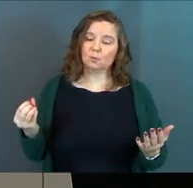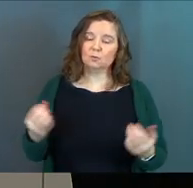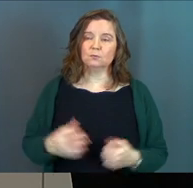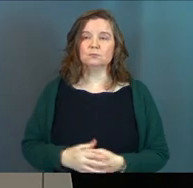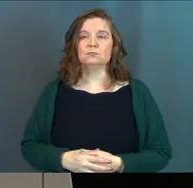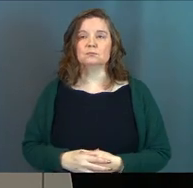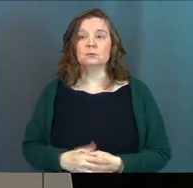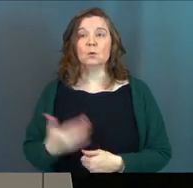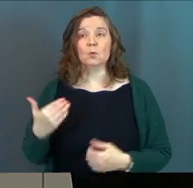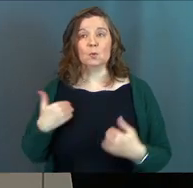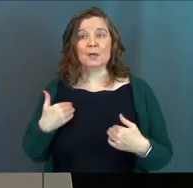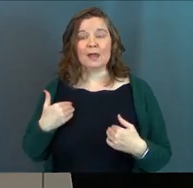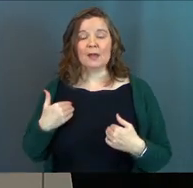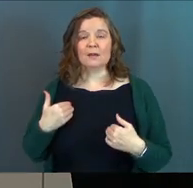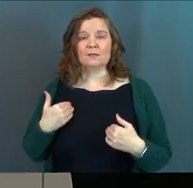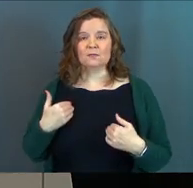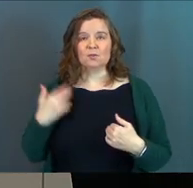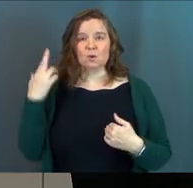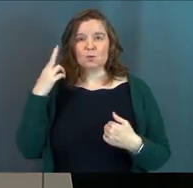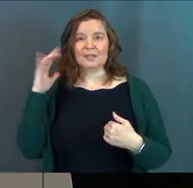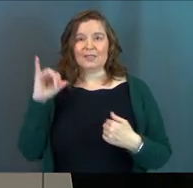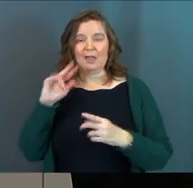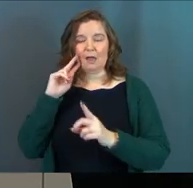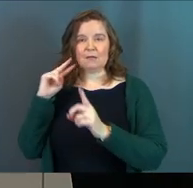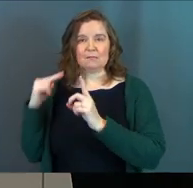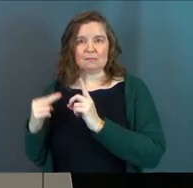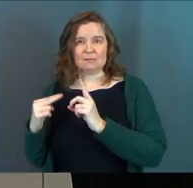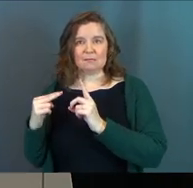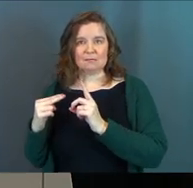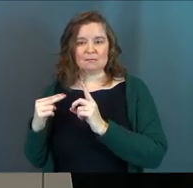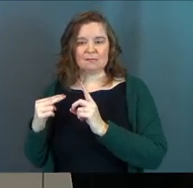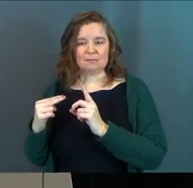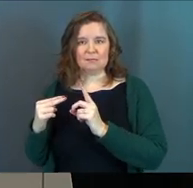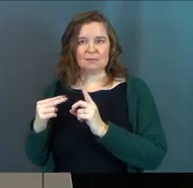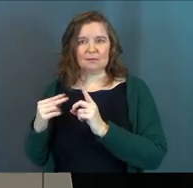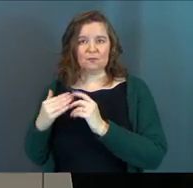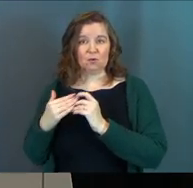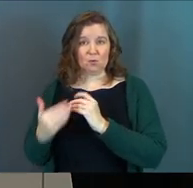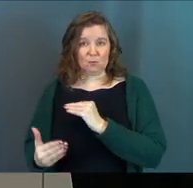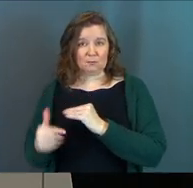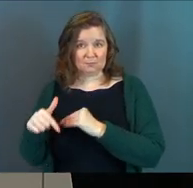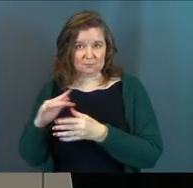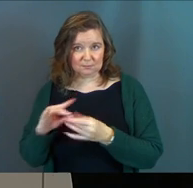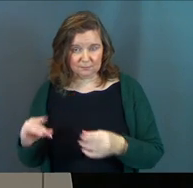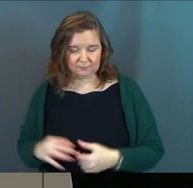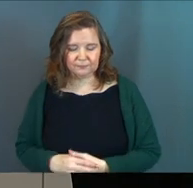So we gotta come from that vantage point for the rest of this.